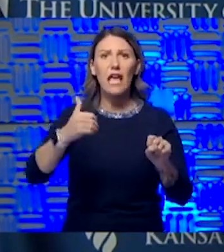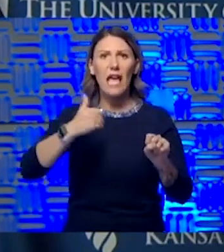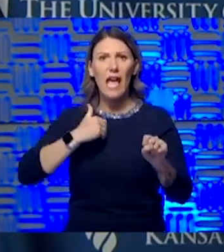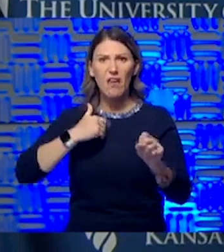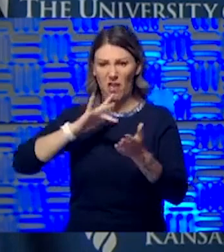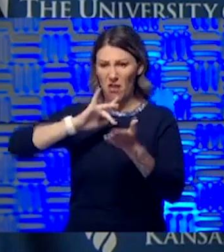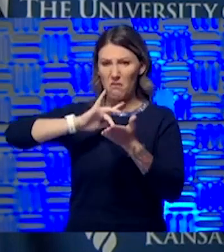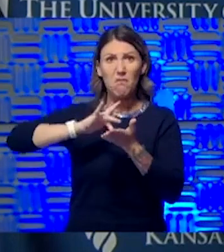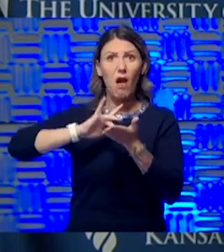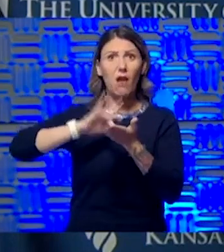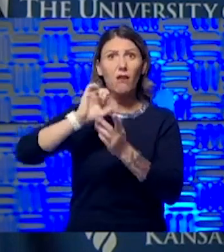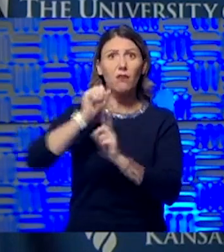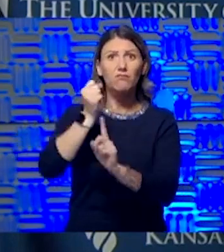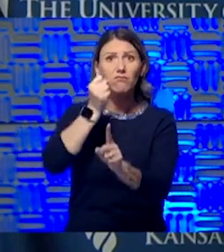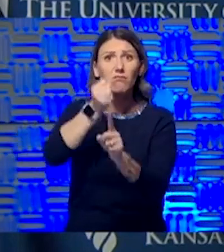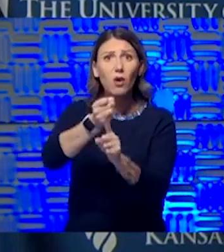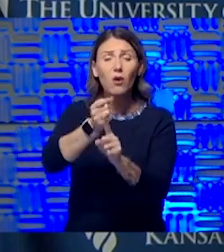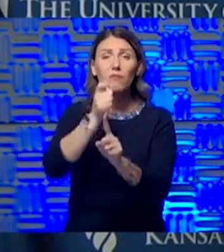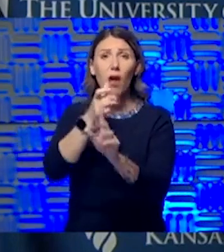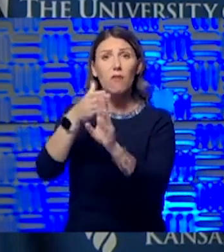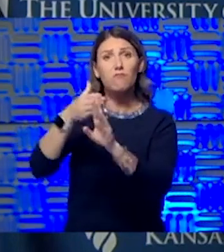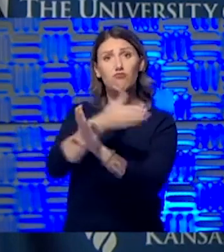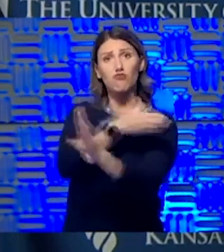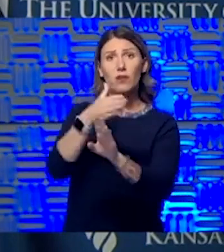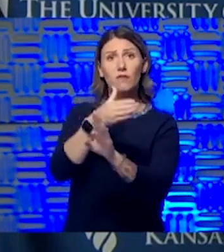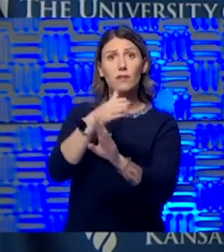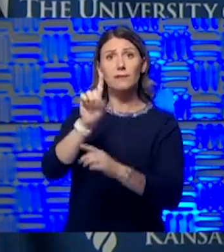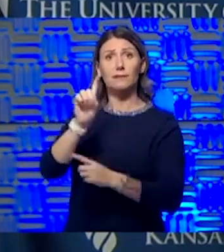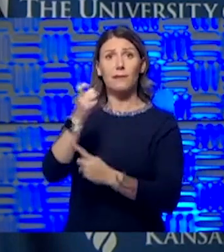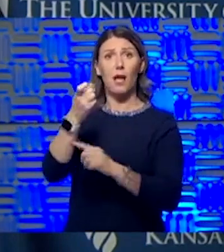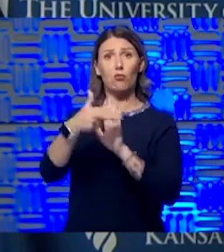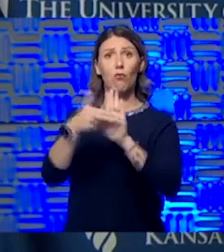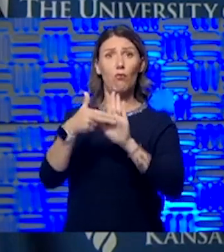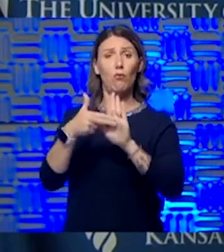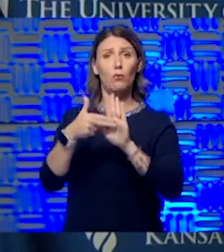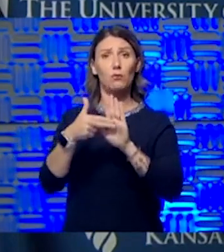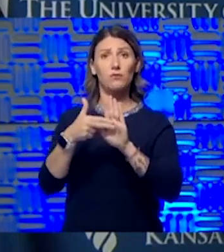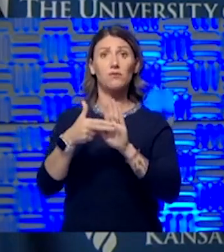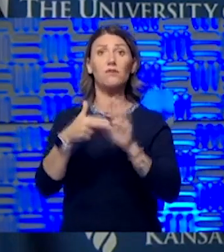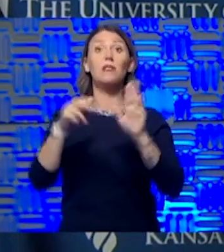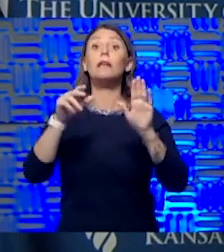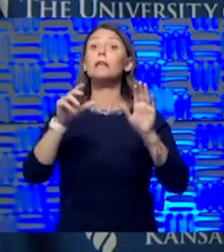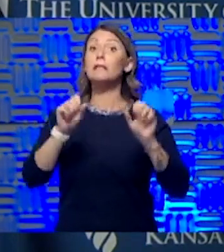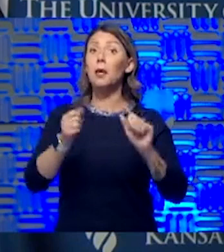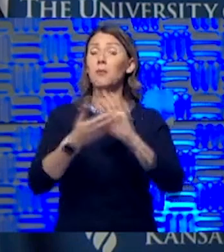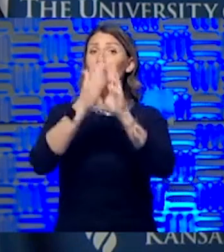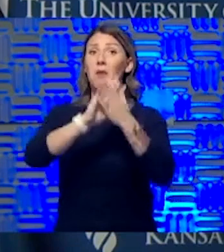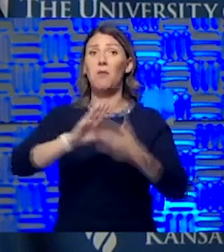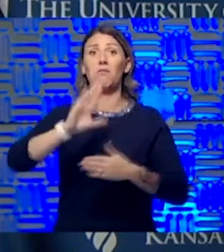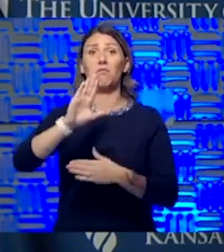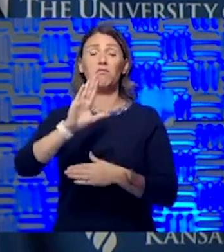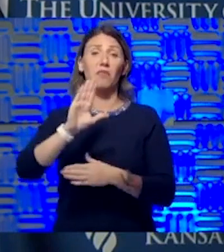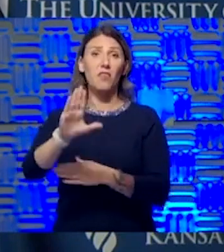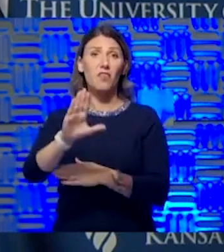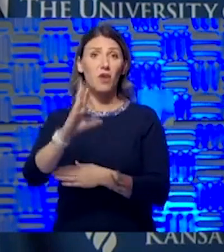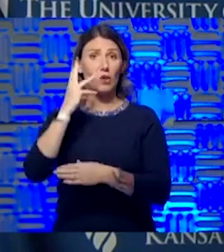conditions that they had not previously been diagnosed with, which could potentially make their hospitalization